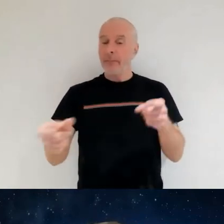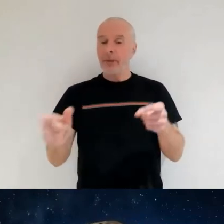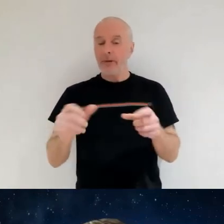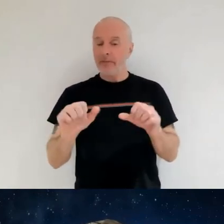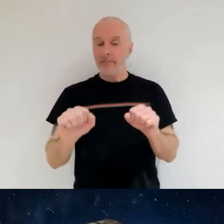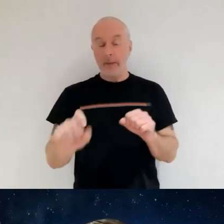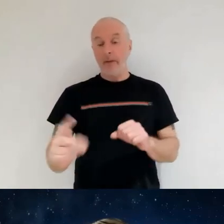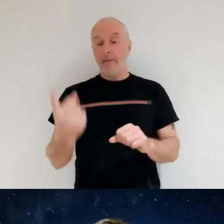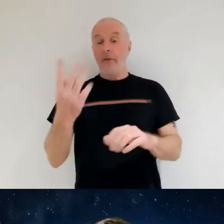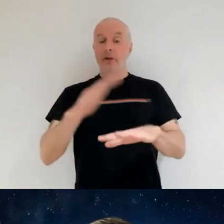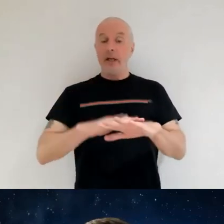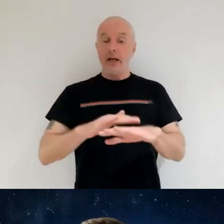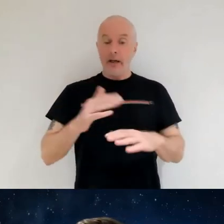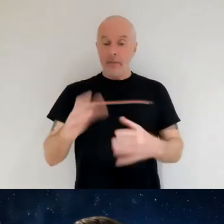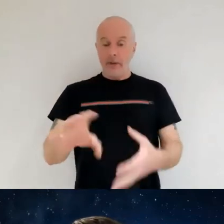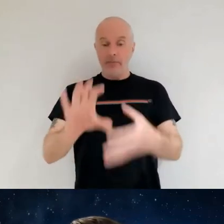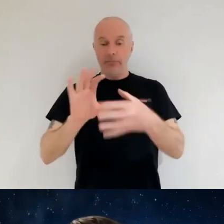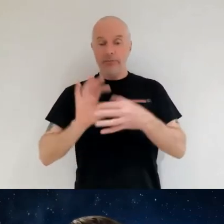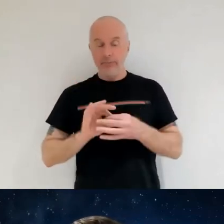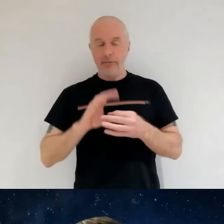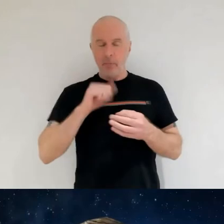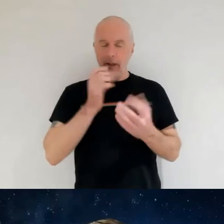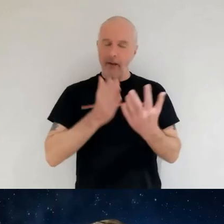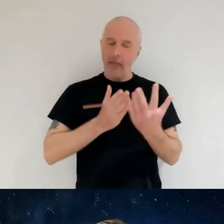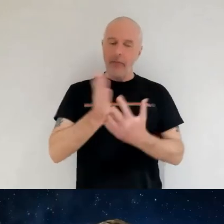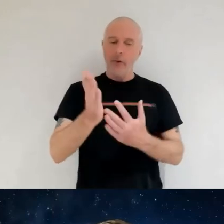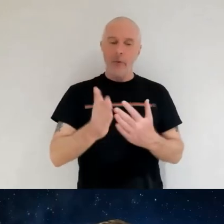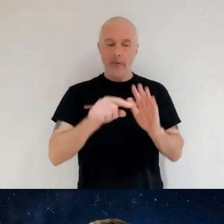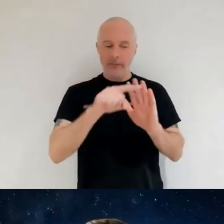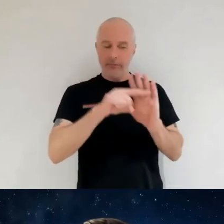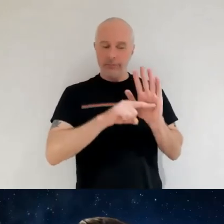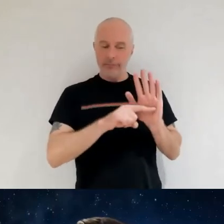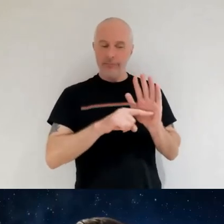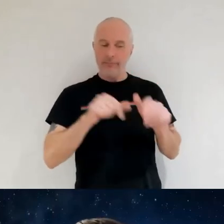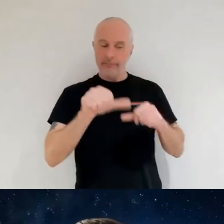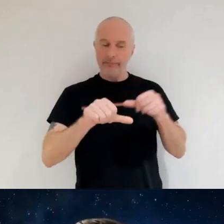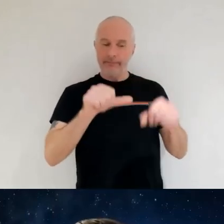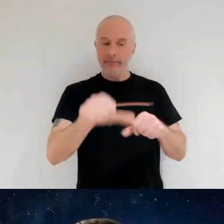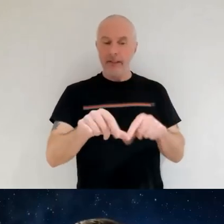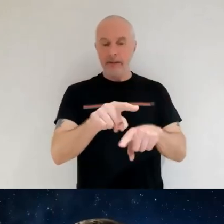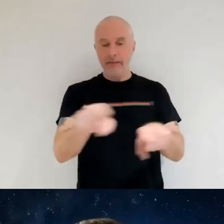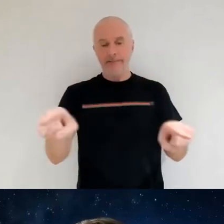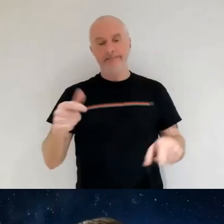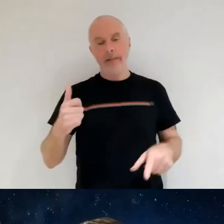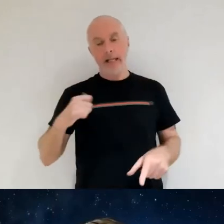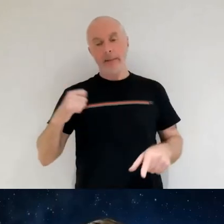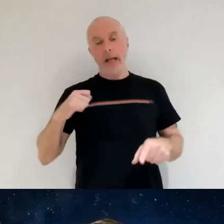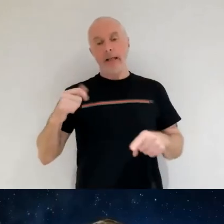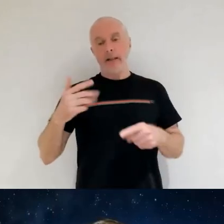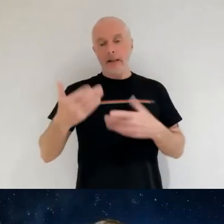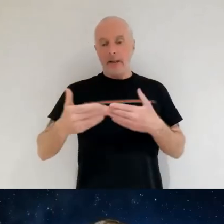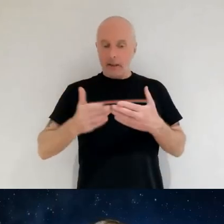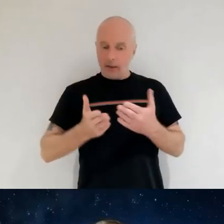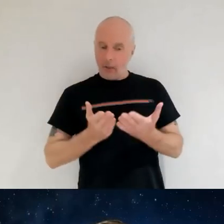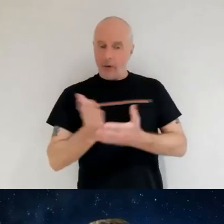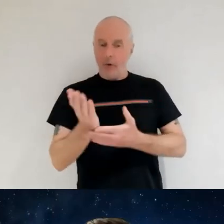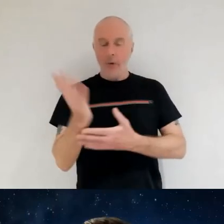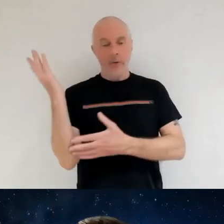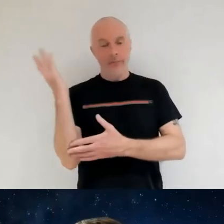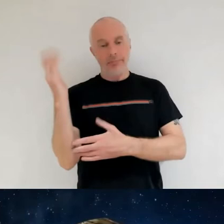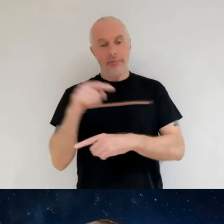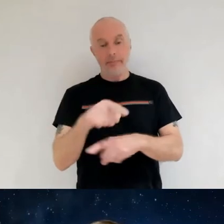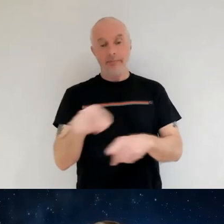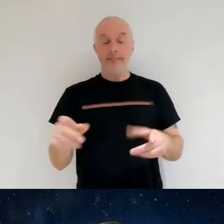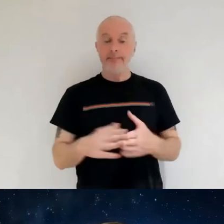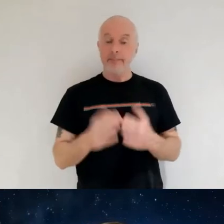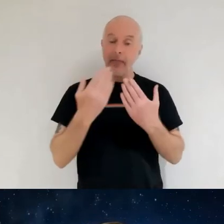usual standard practices so you know what expect to expect this evening and then we will hand over to tonight's speaker so firstly thank